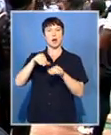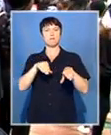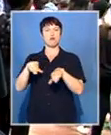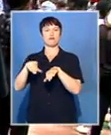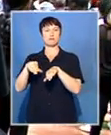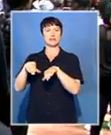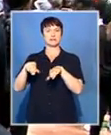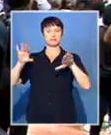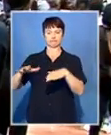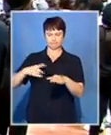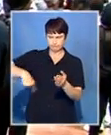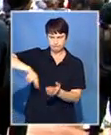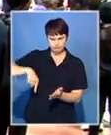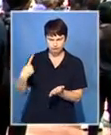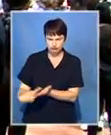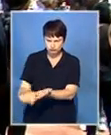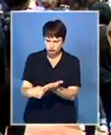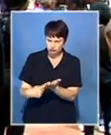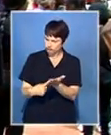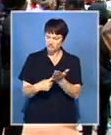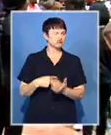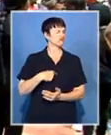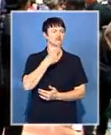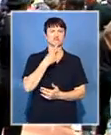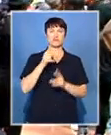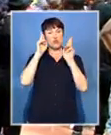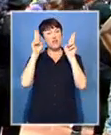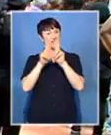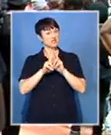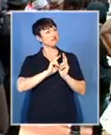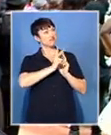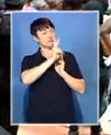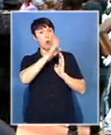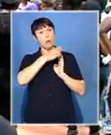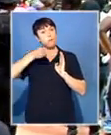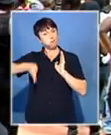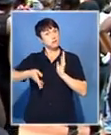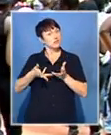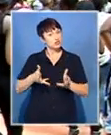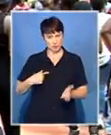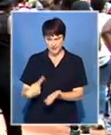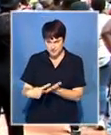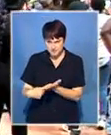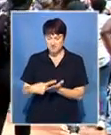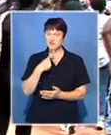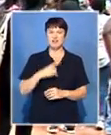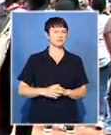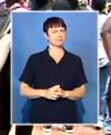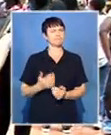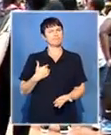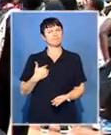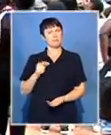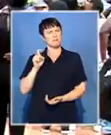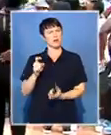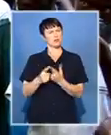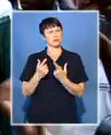met over the weekend, we deliberate, all of us, every university was represented. We said, what is it that we need